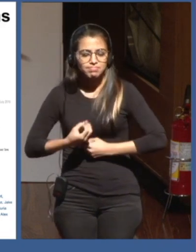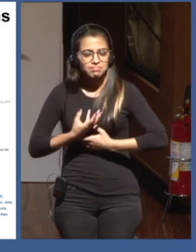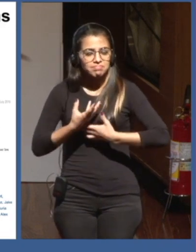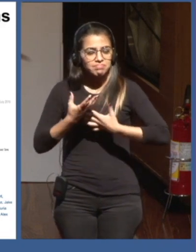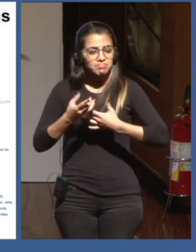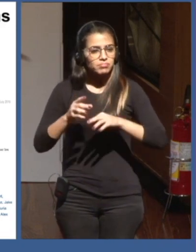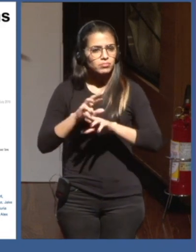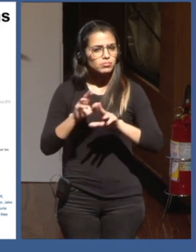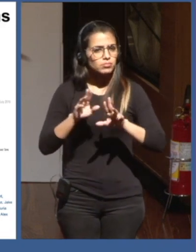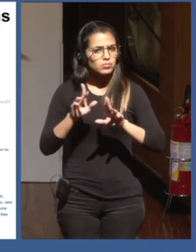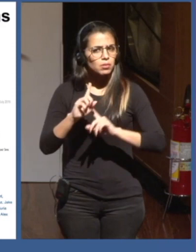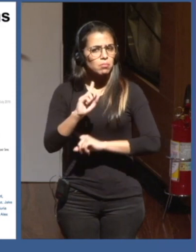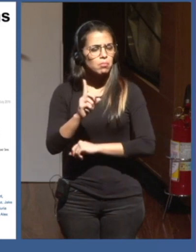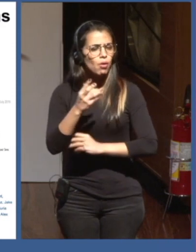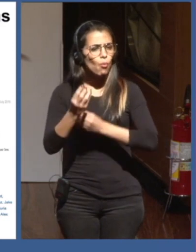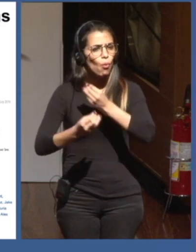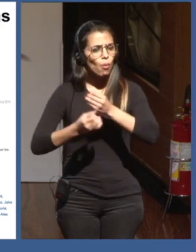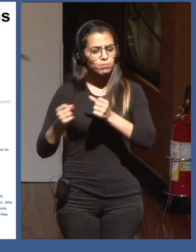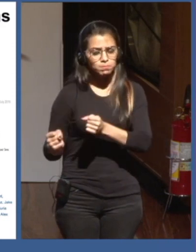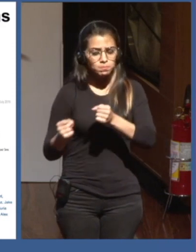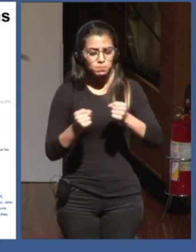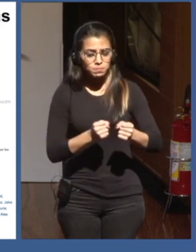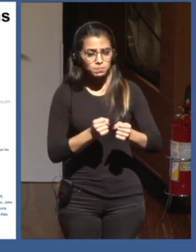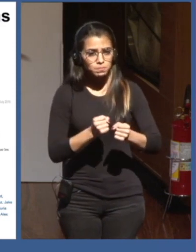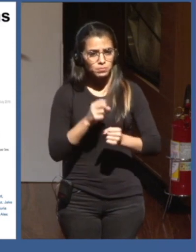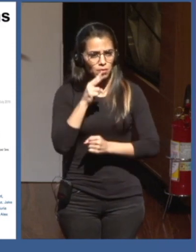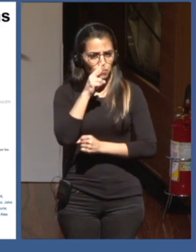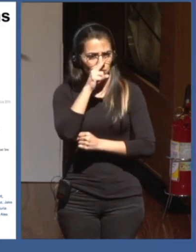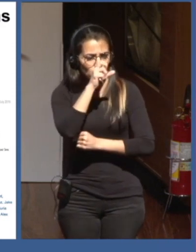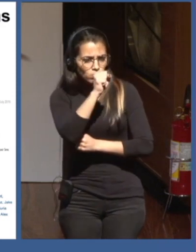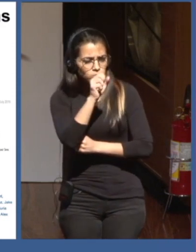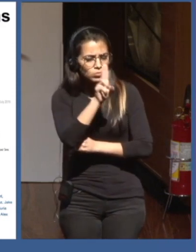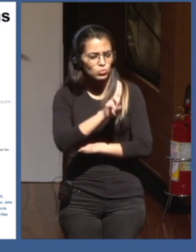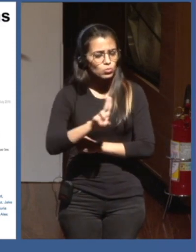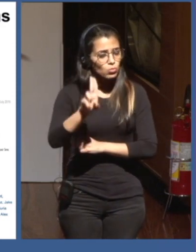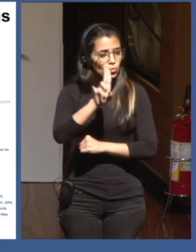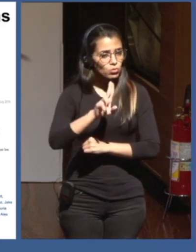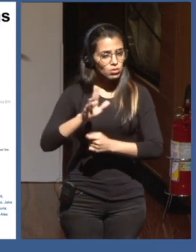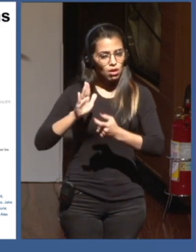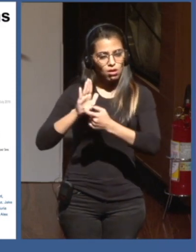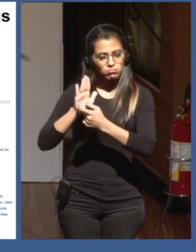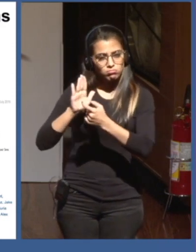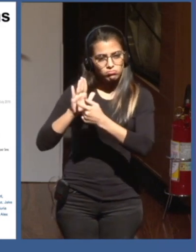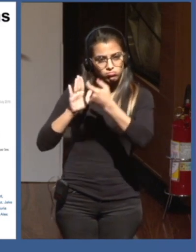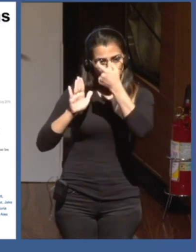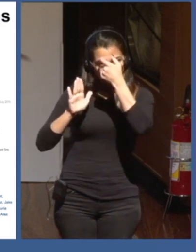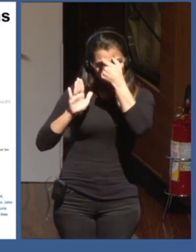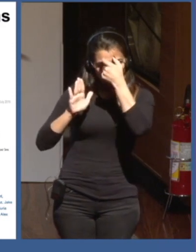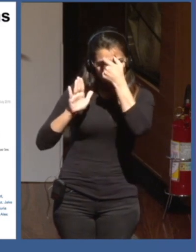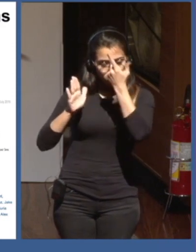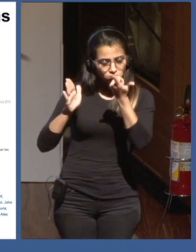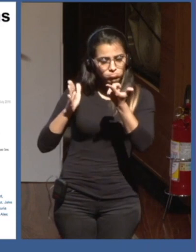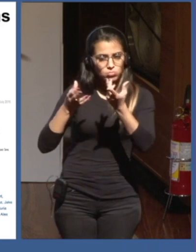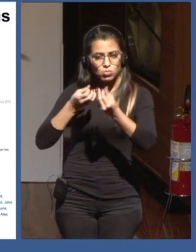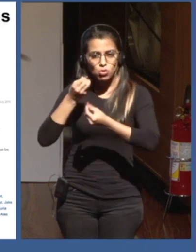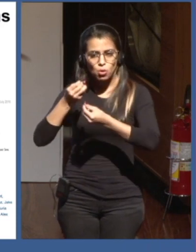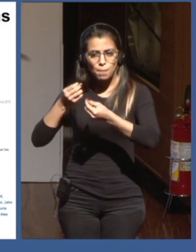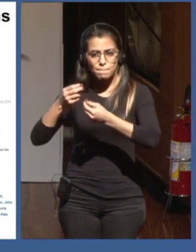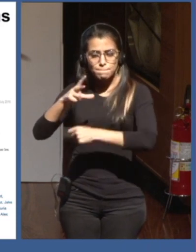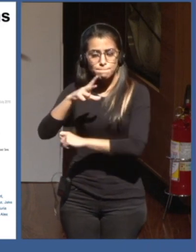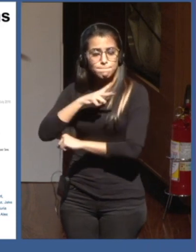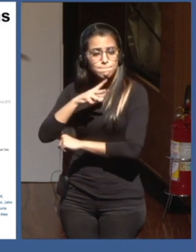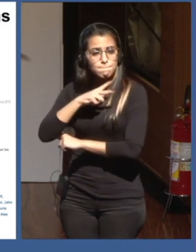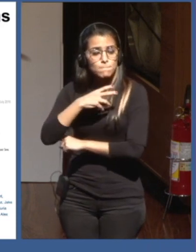of data? And a lot of it is private sector data in a way that does not infringe on individual